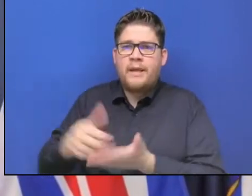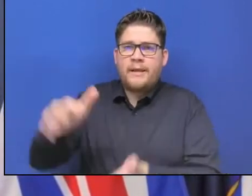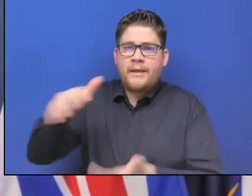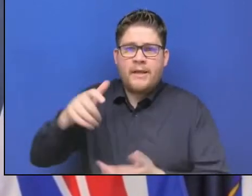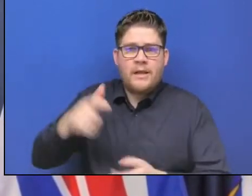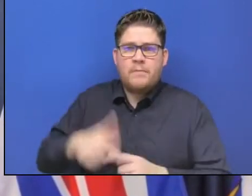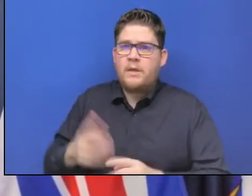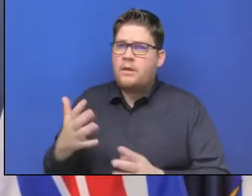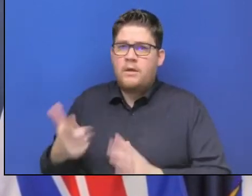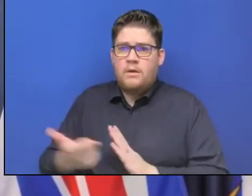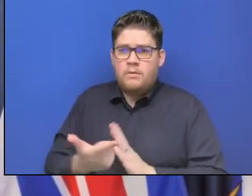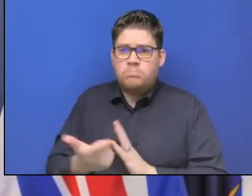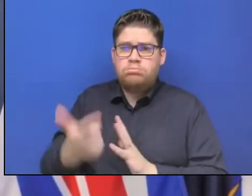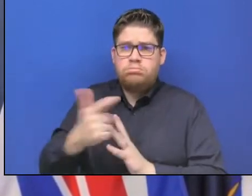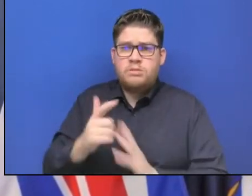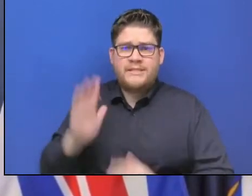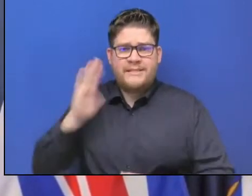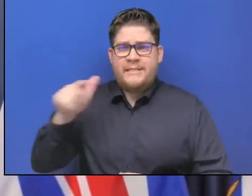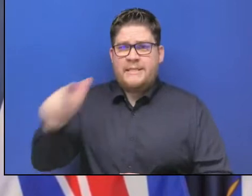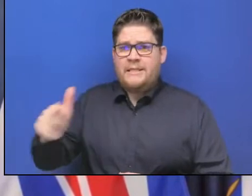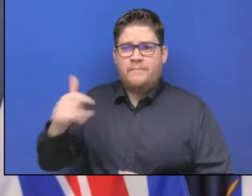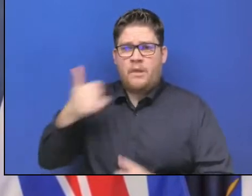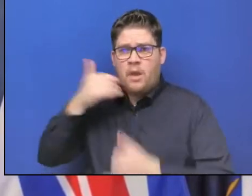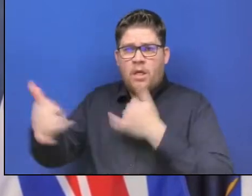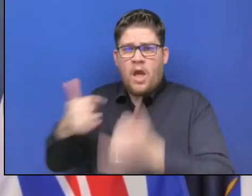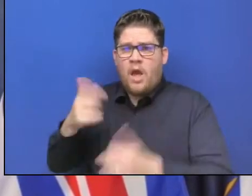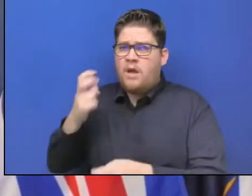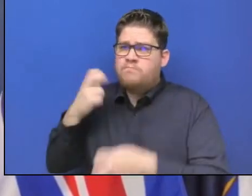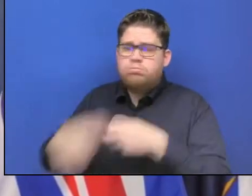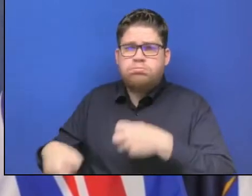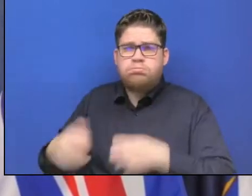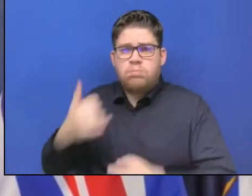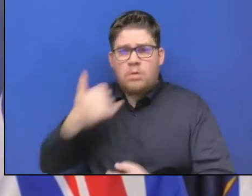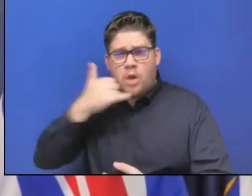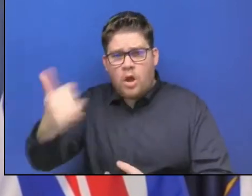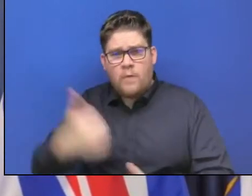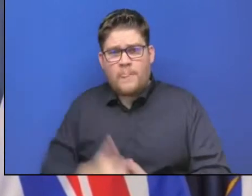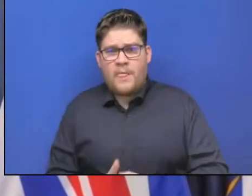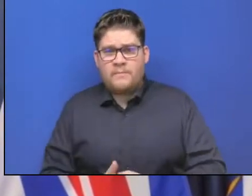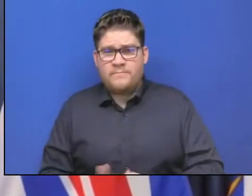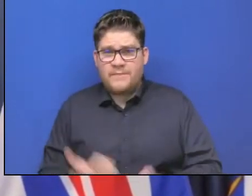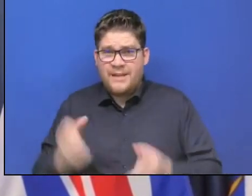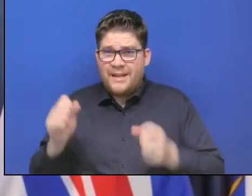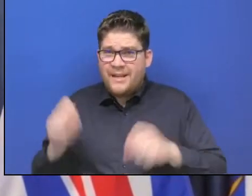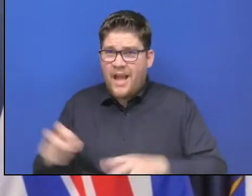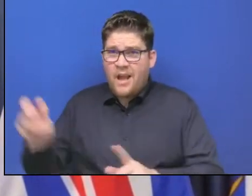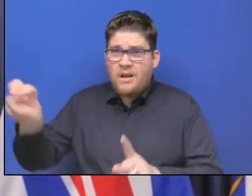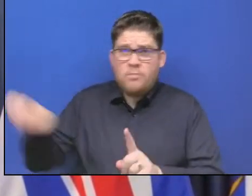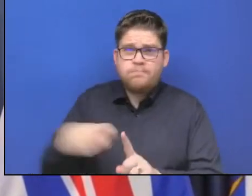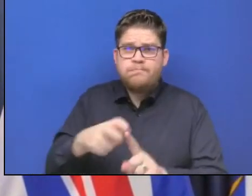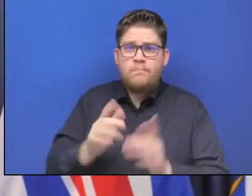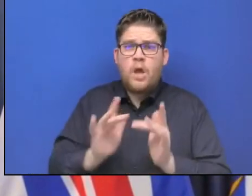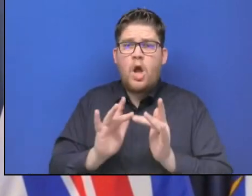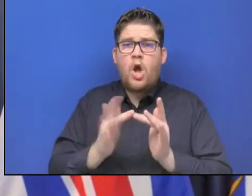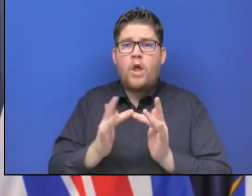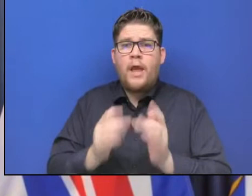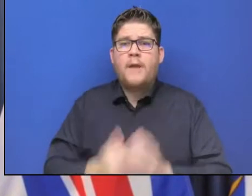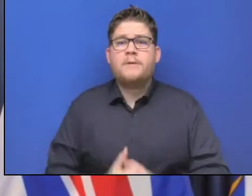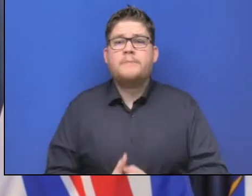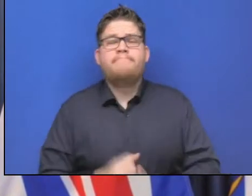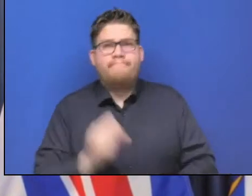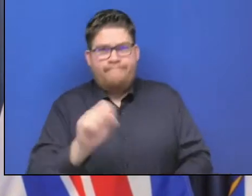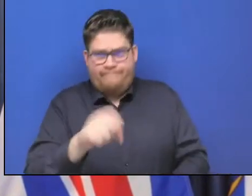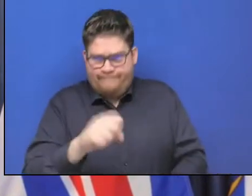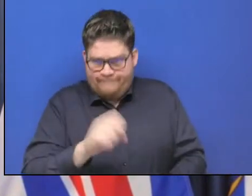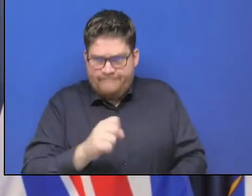avoid some of these headaches that they are experiencing on the phone lines? I would say yes, we are absolutely aware of the situation and we have been in contact